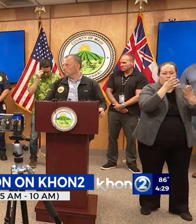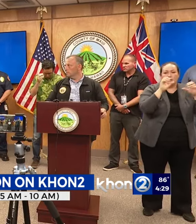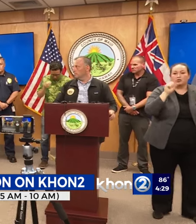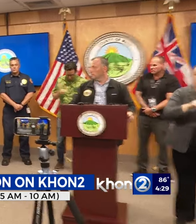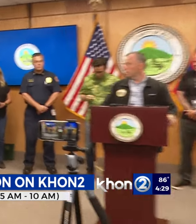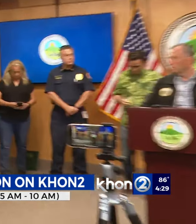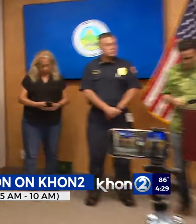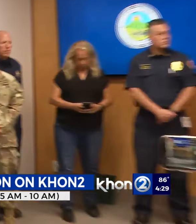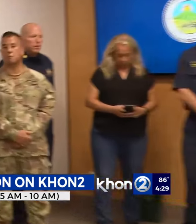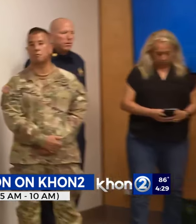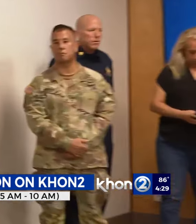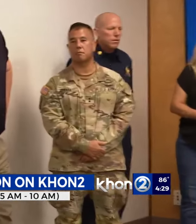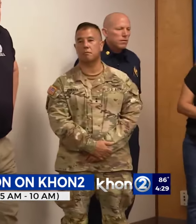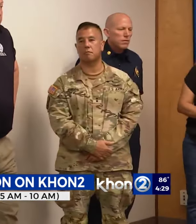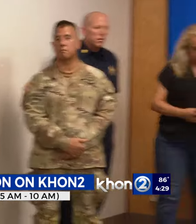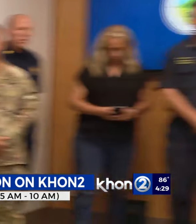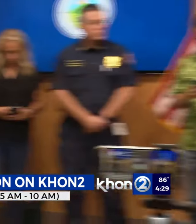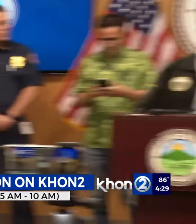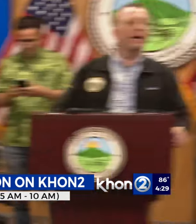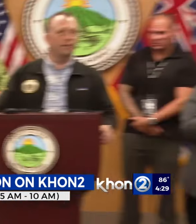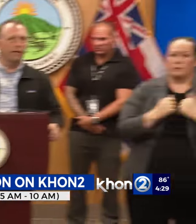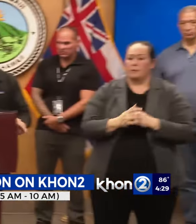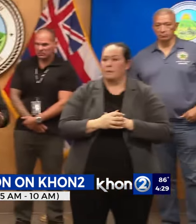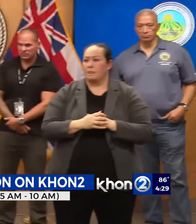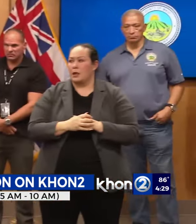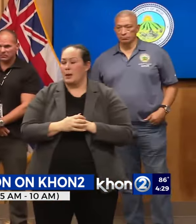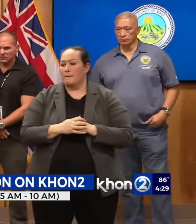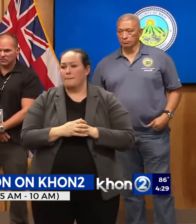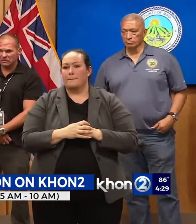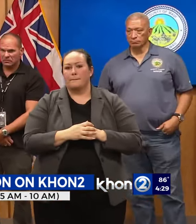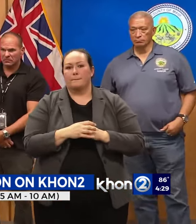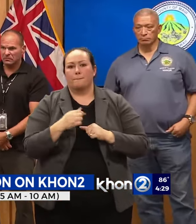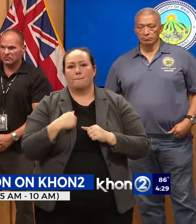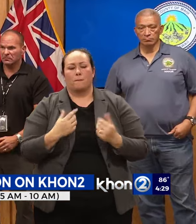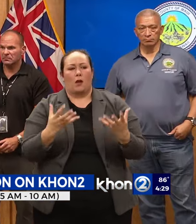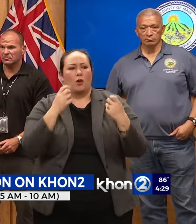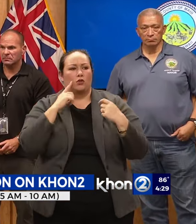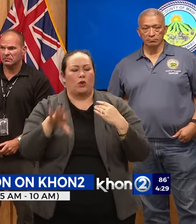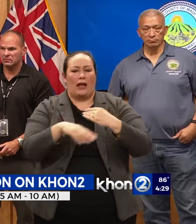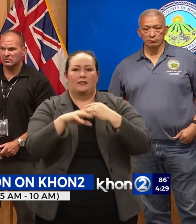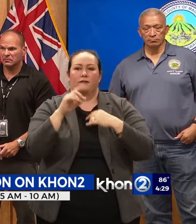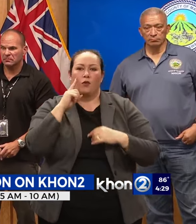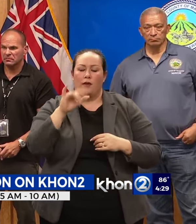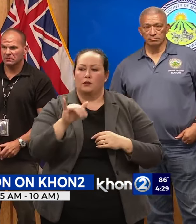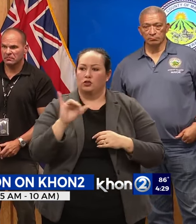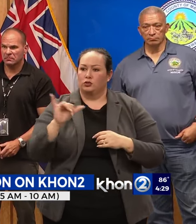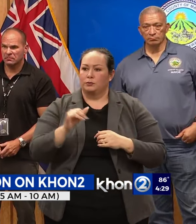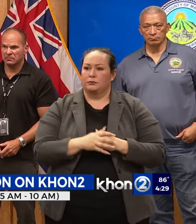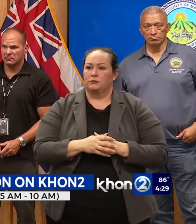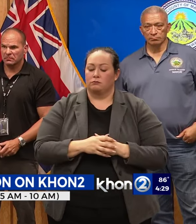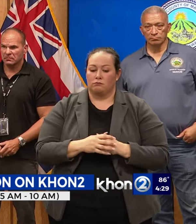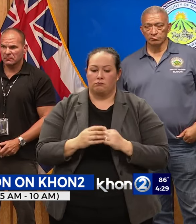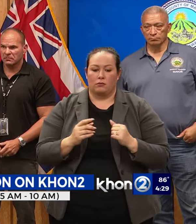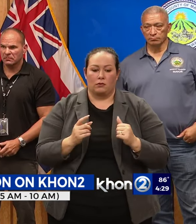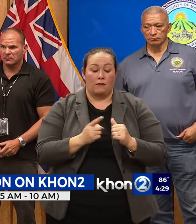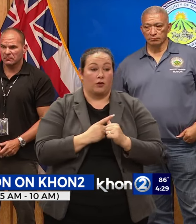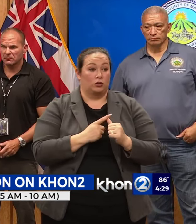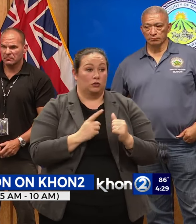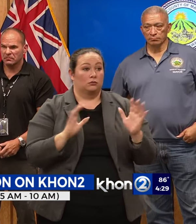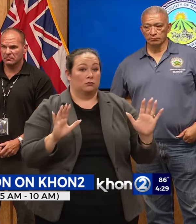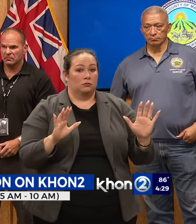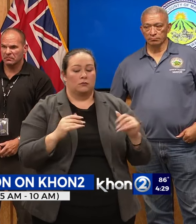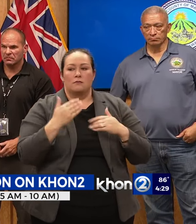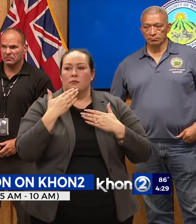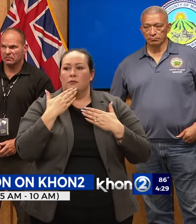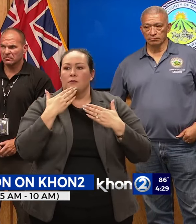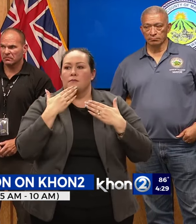to support their needs. Let me add to that to also satisfy. So first of all, mahalo for